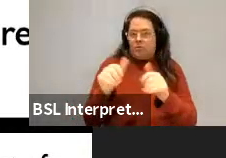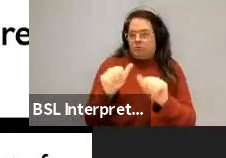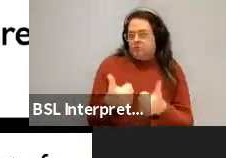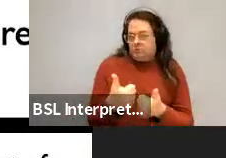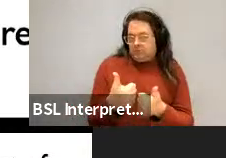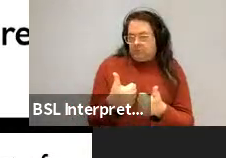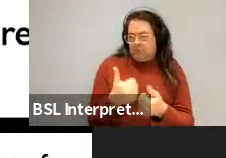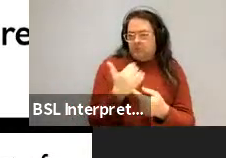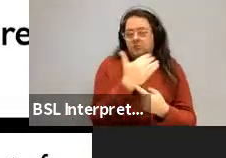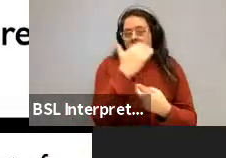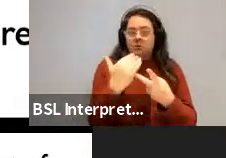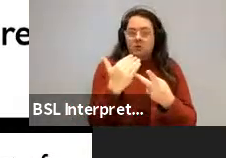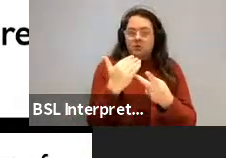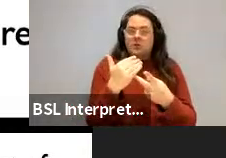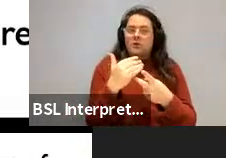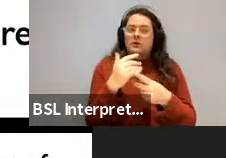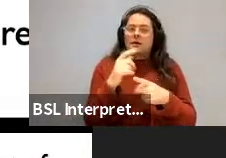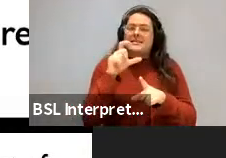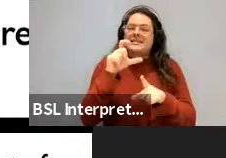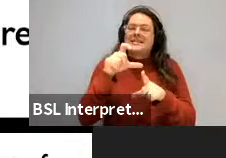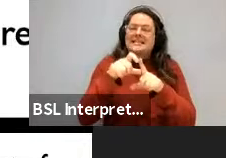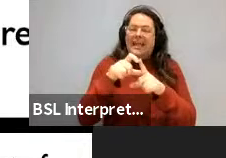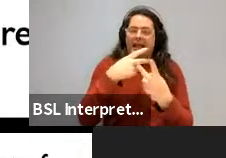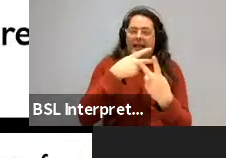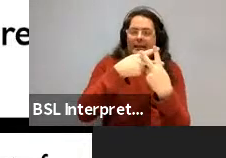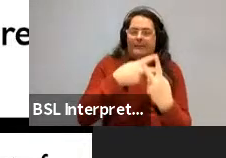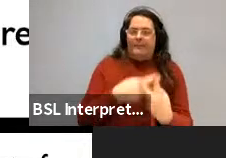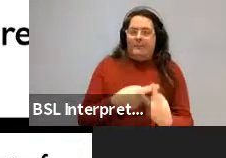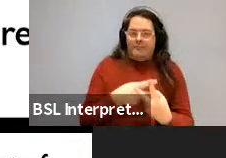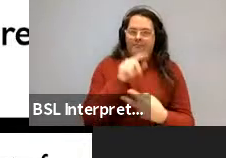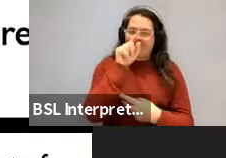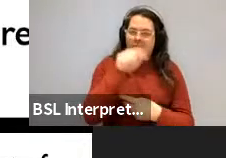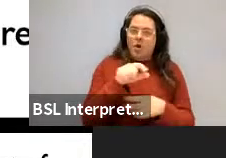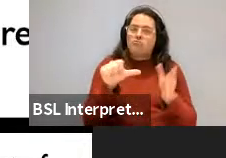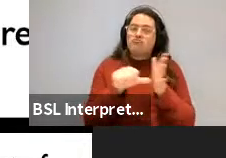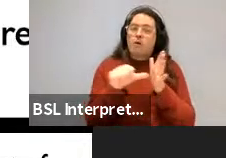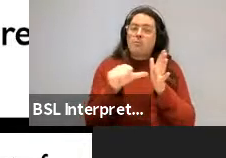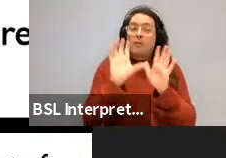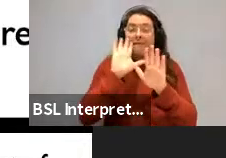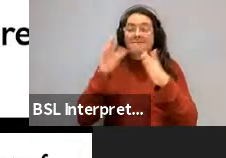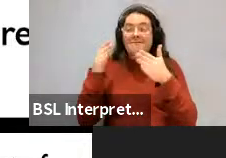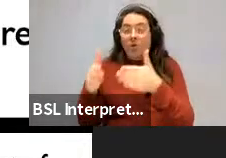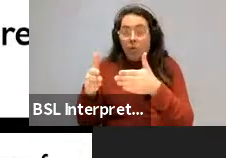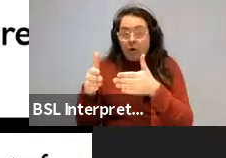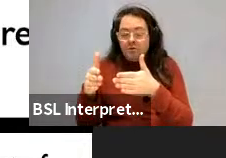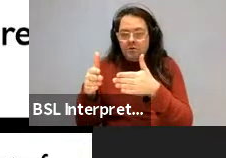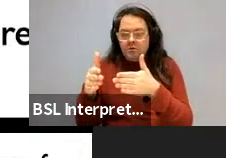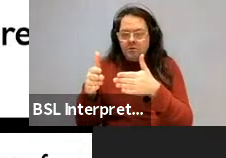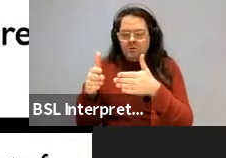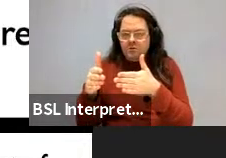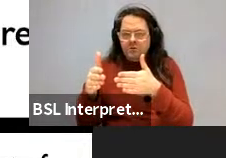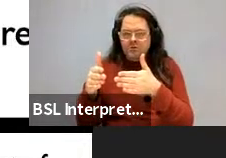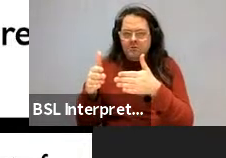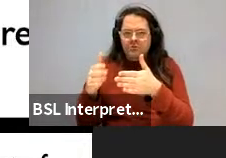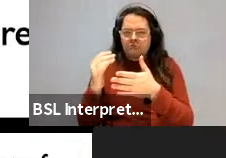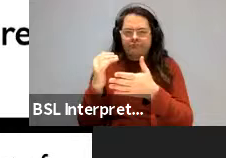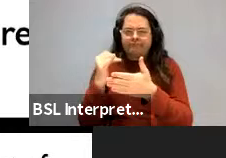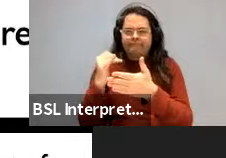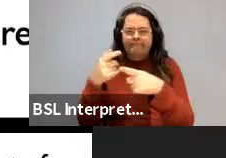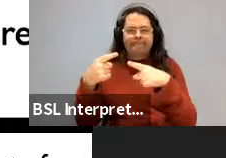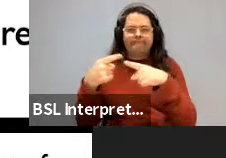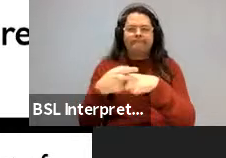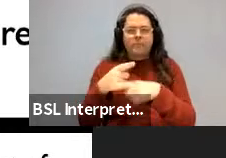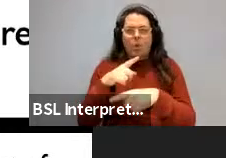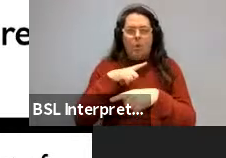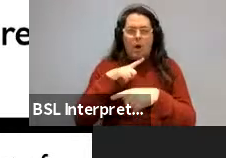in, uh, C and D, the focus domain for the focused element is, uh, but C and D are no good because the focus domain of the